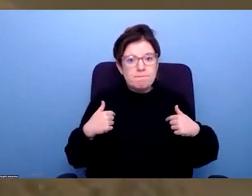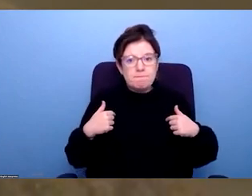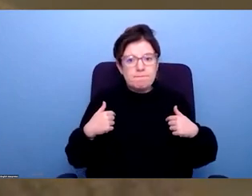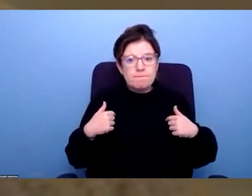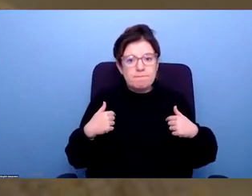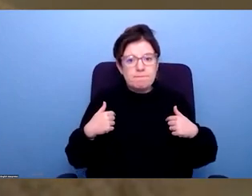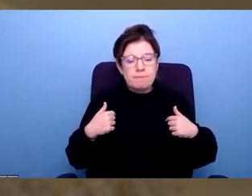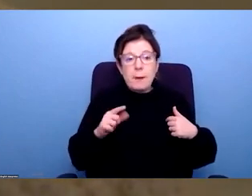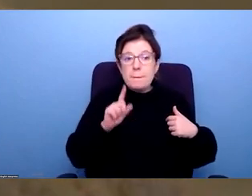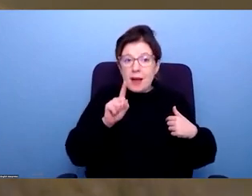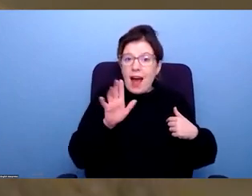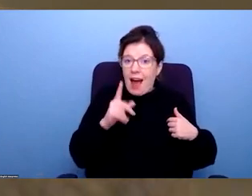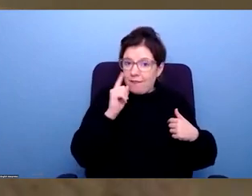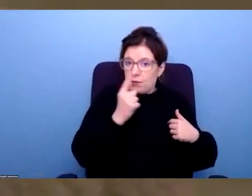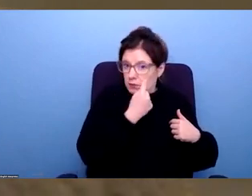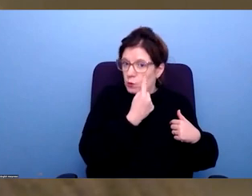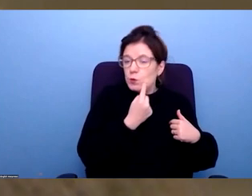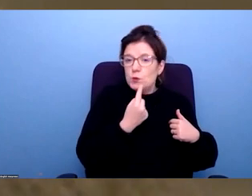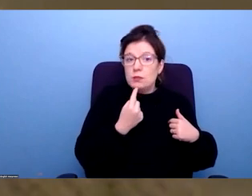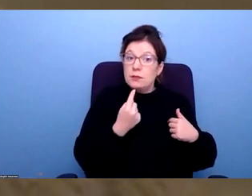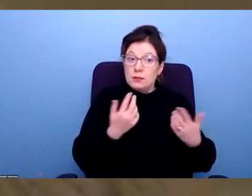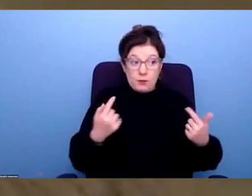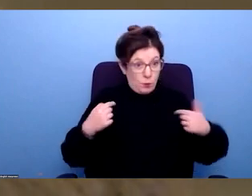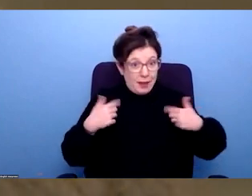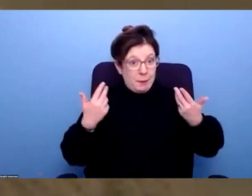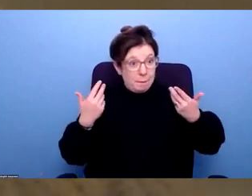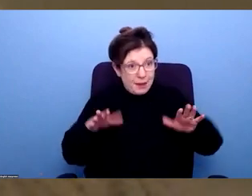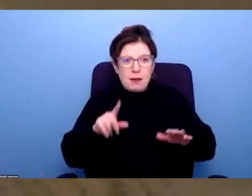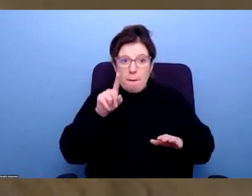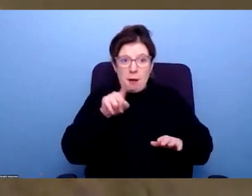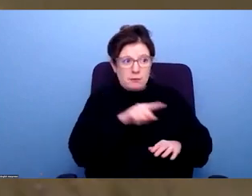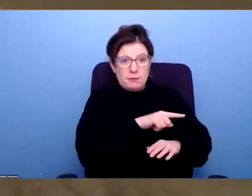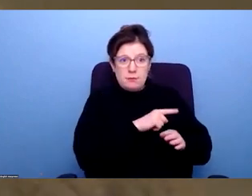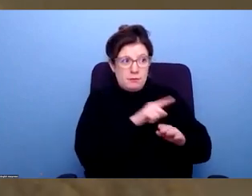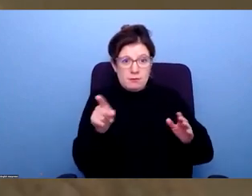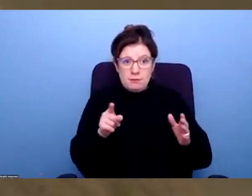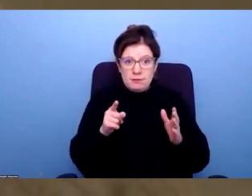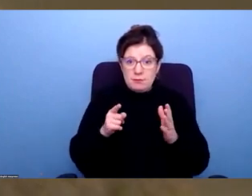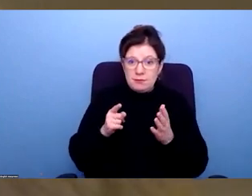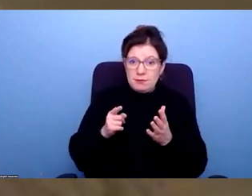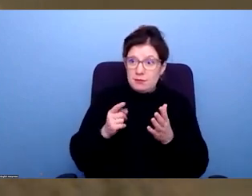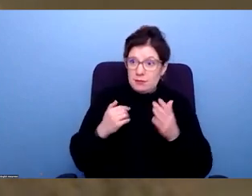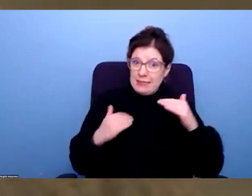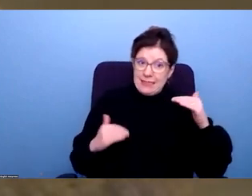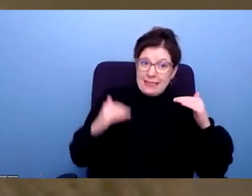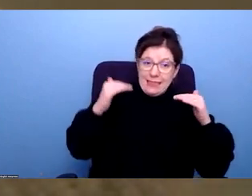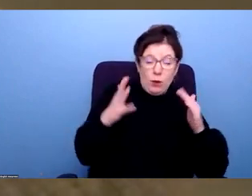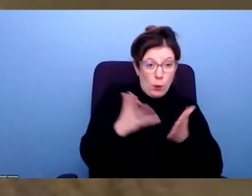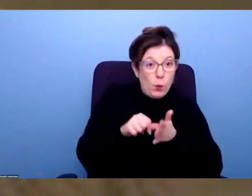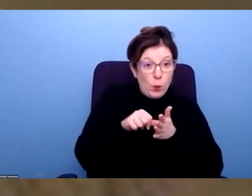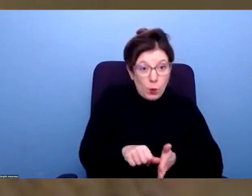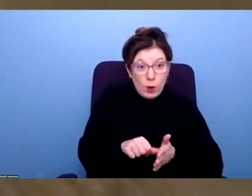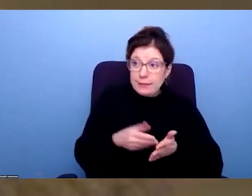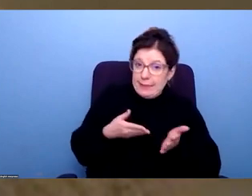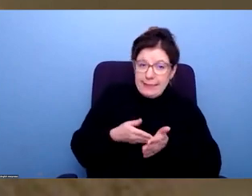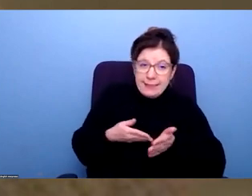without pointing out the incredible inequality and incredible inaccessibility of getting to that point. And we